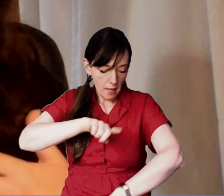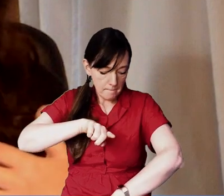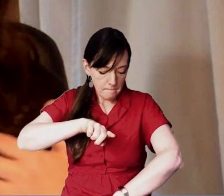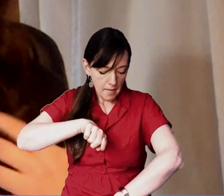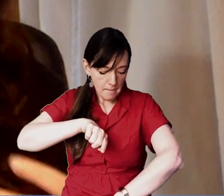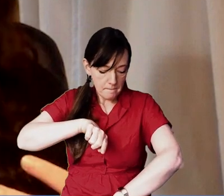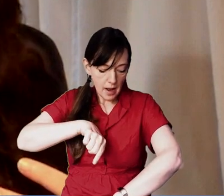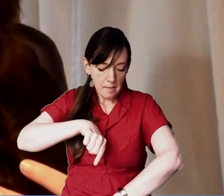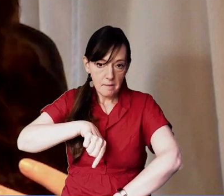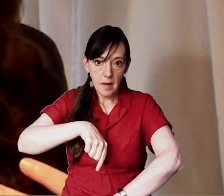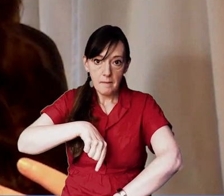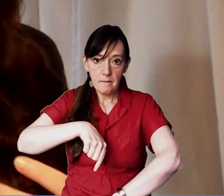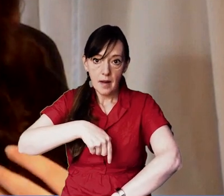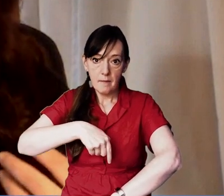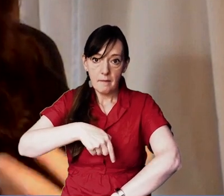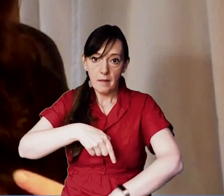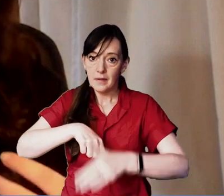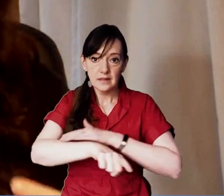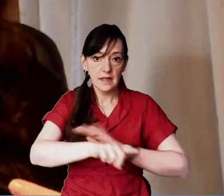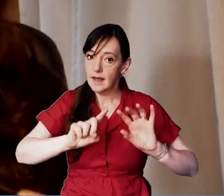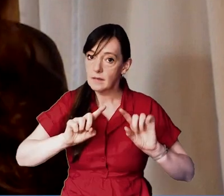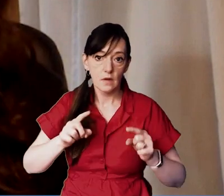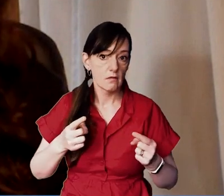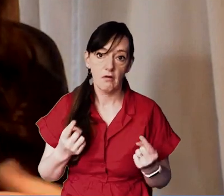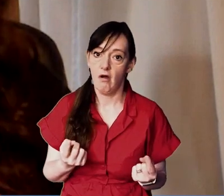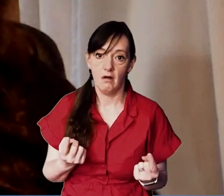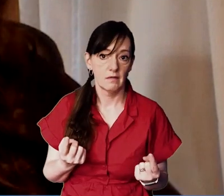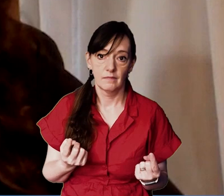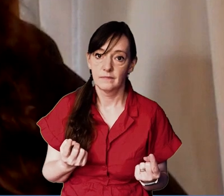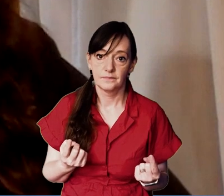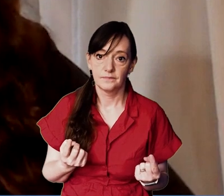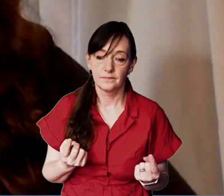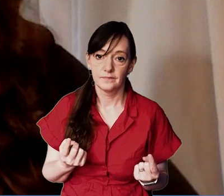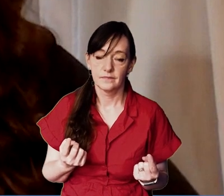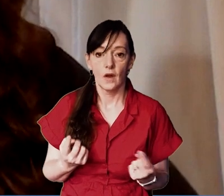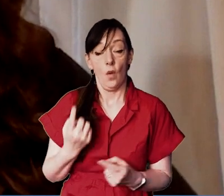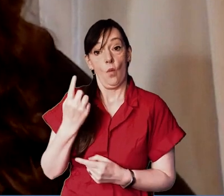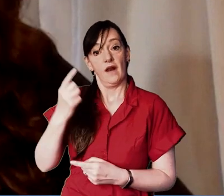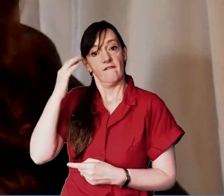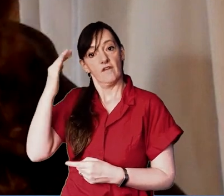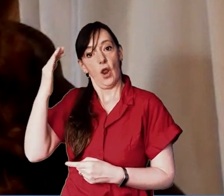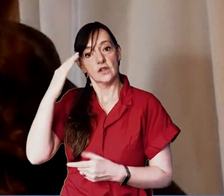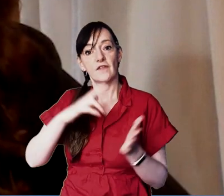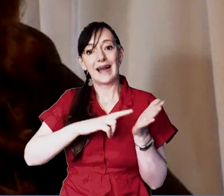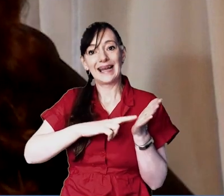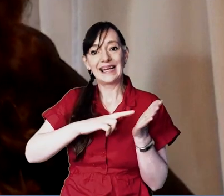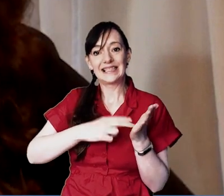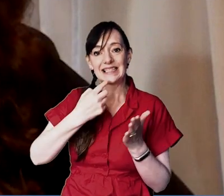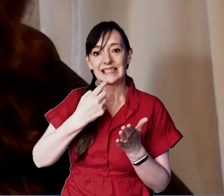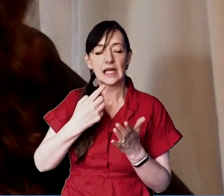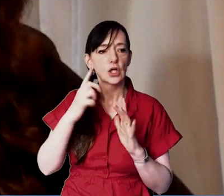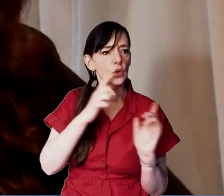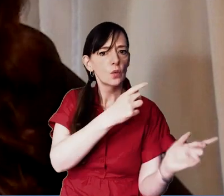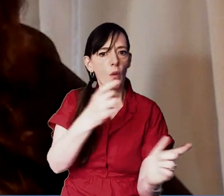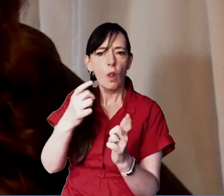minutes there's no escape we cannot run away from ourselves it says one philosopher nietzsche